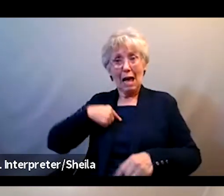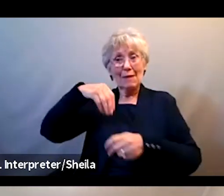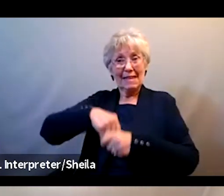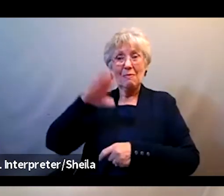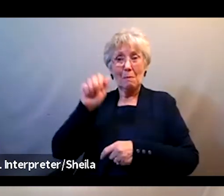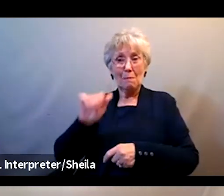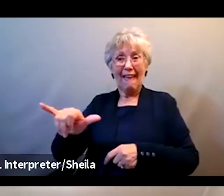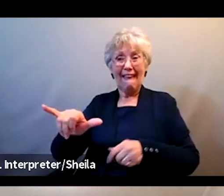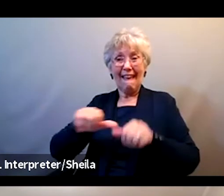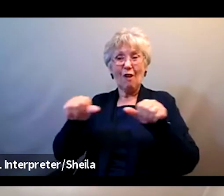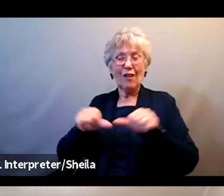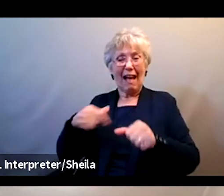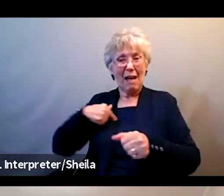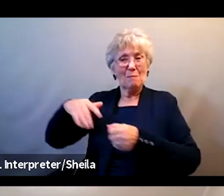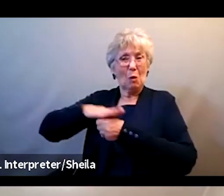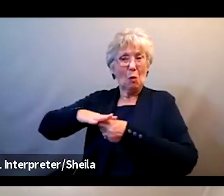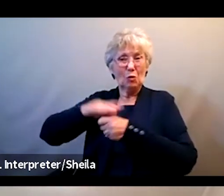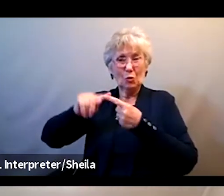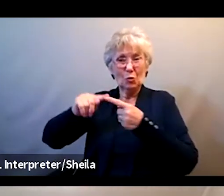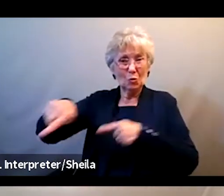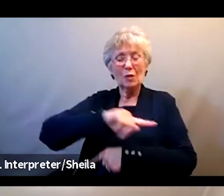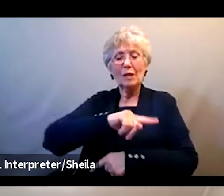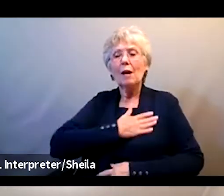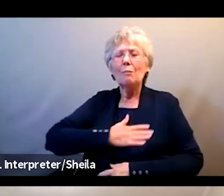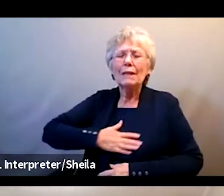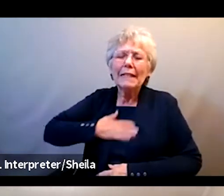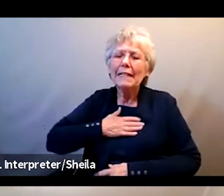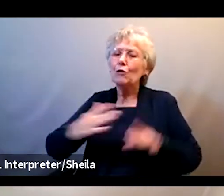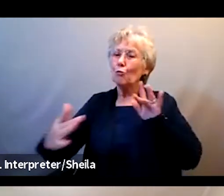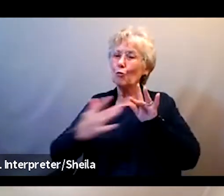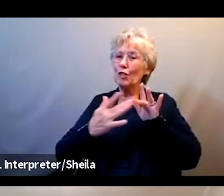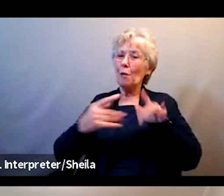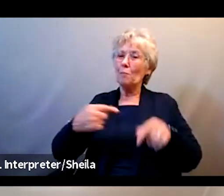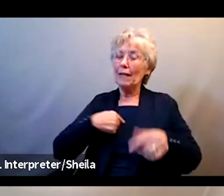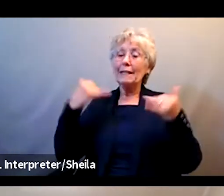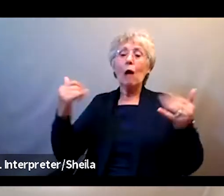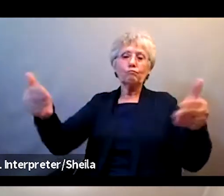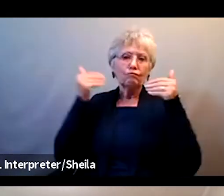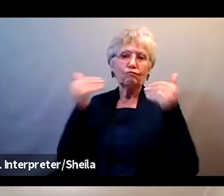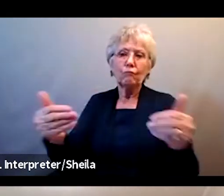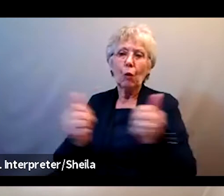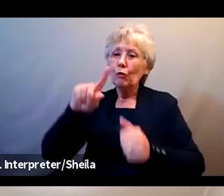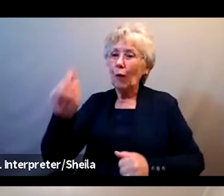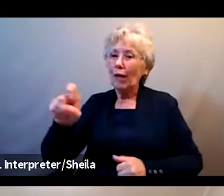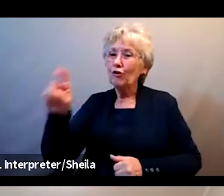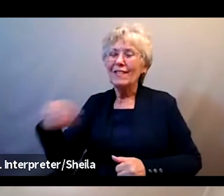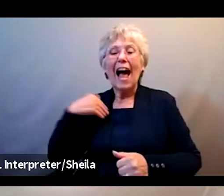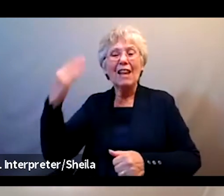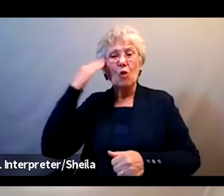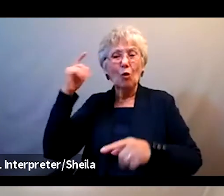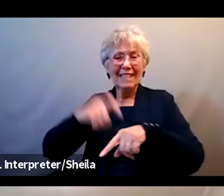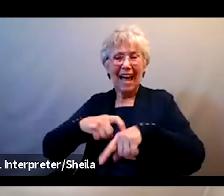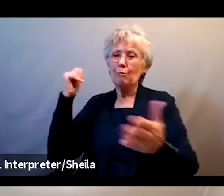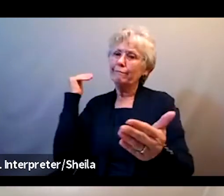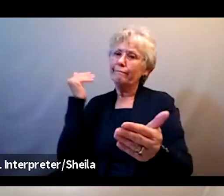Definitely feel free to definitely reach out. That being said, I want to jump right into our questions because I know we're short on time.